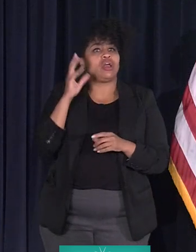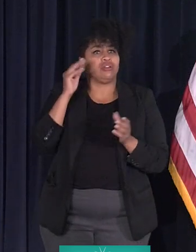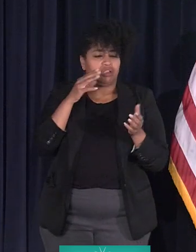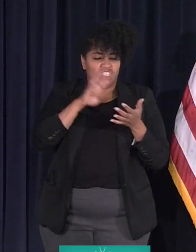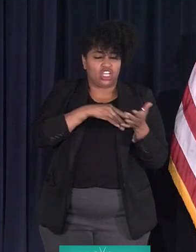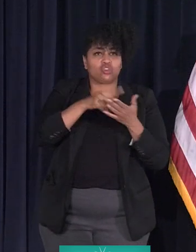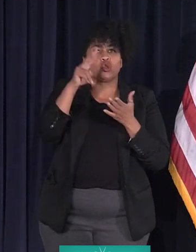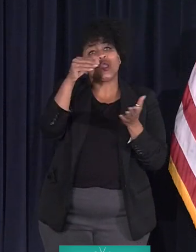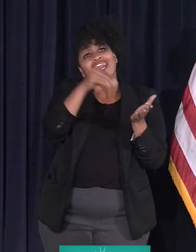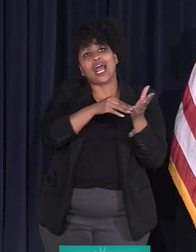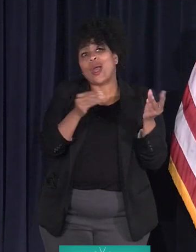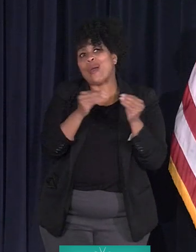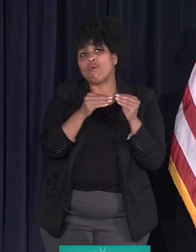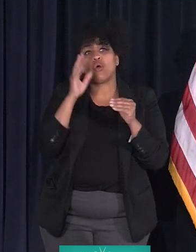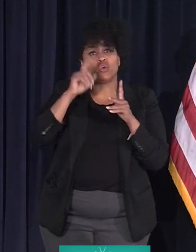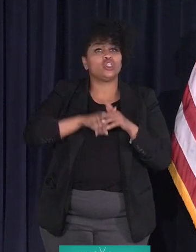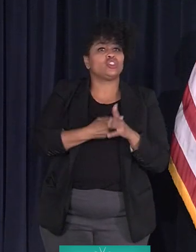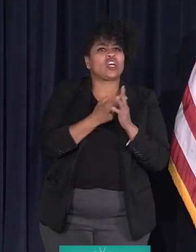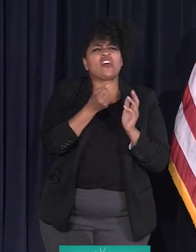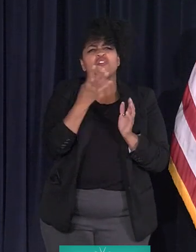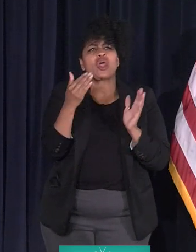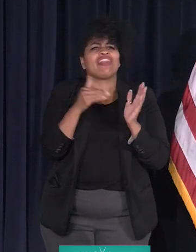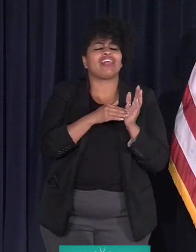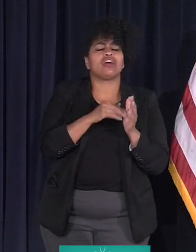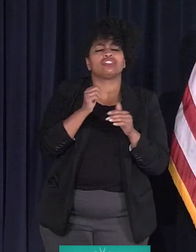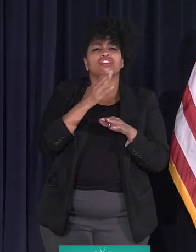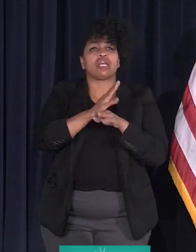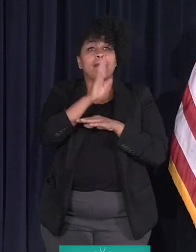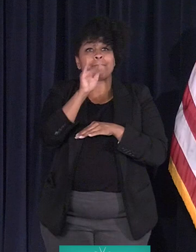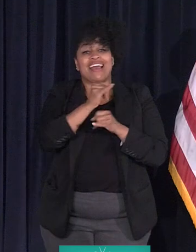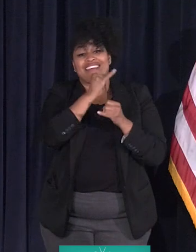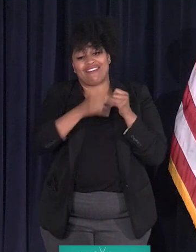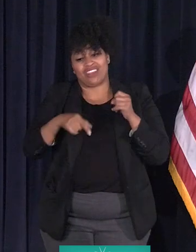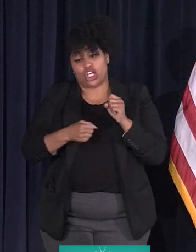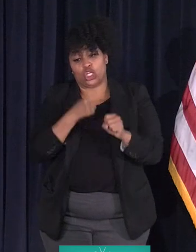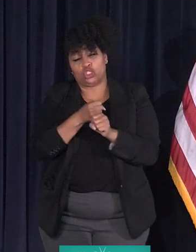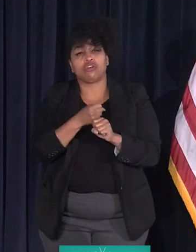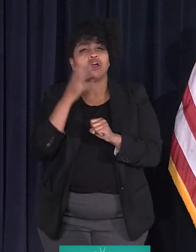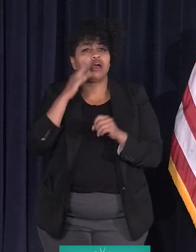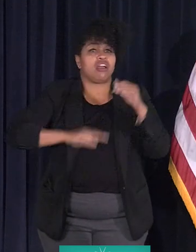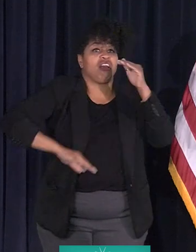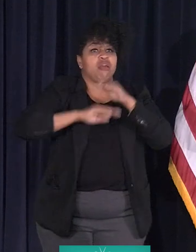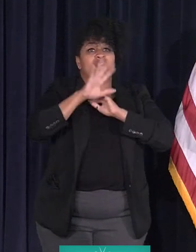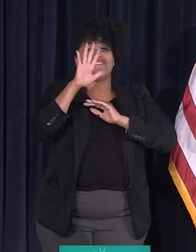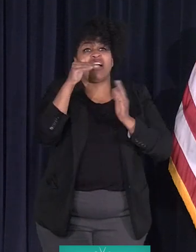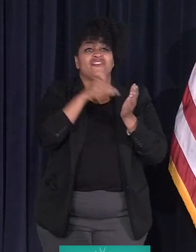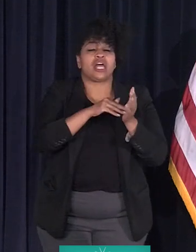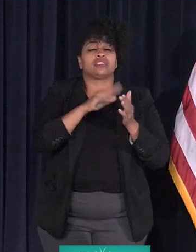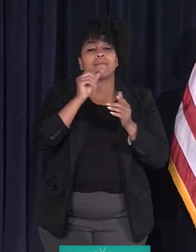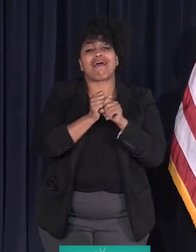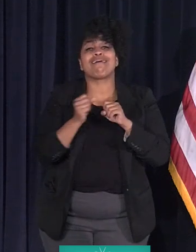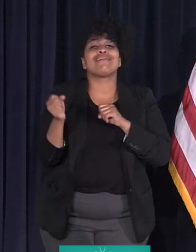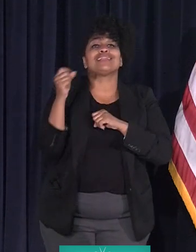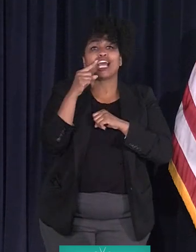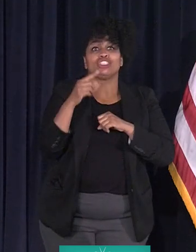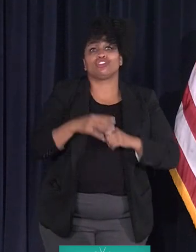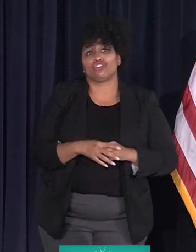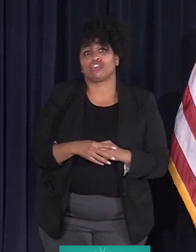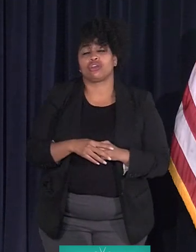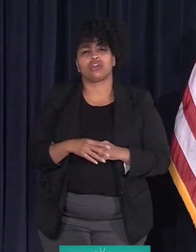They're going to start a couple of thousand jobs by the end of this year. They'll be up to 5,000 by the end of next year.